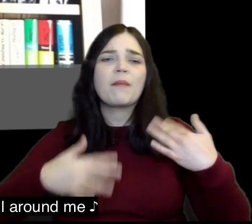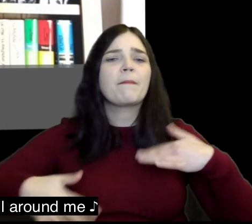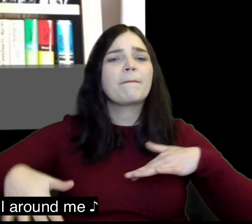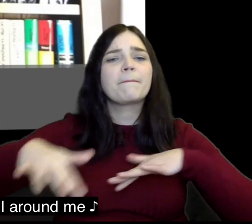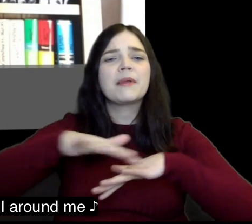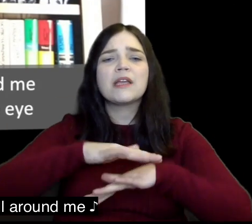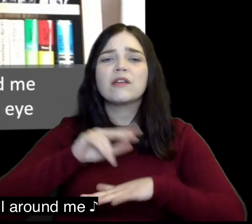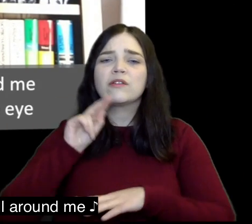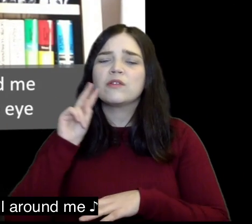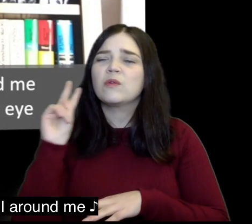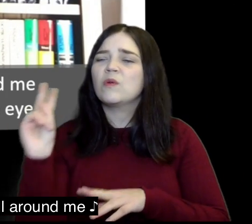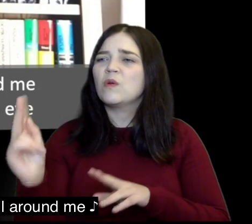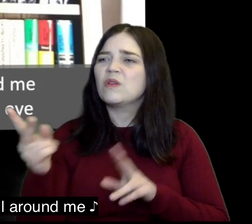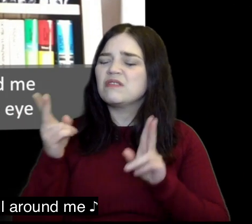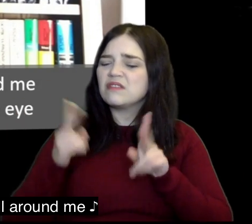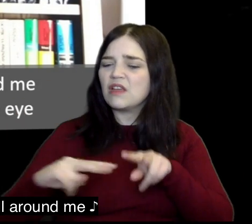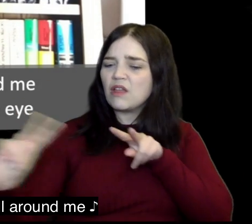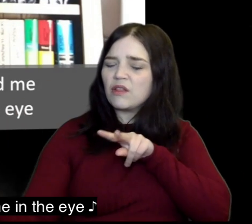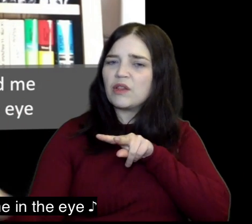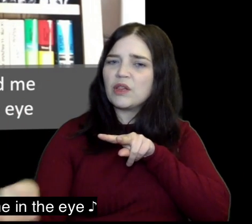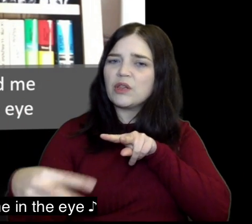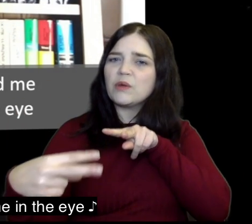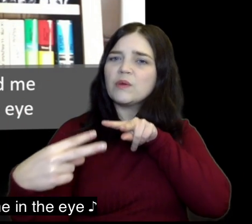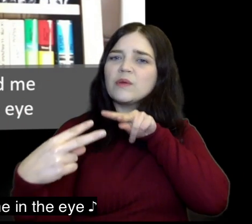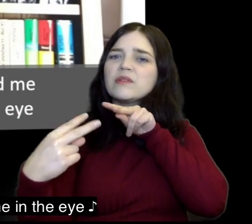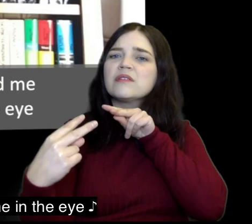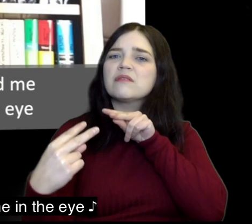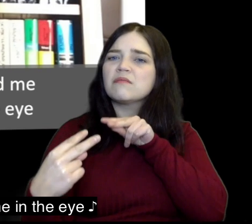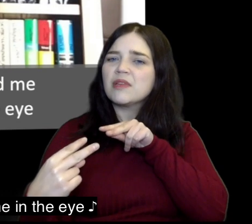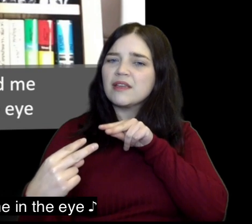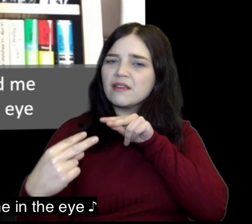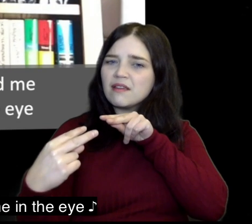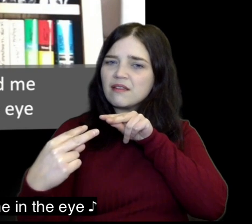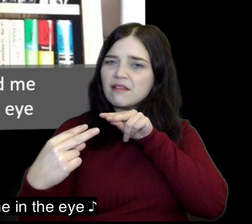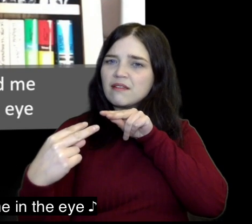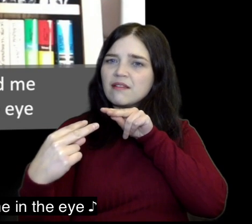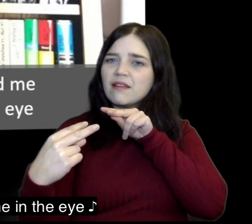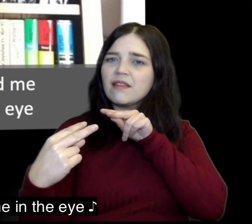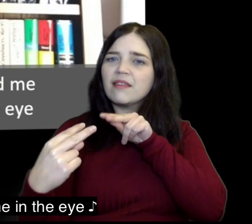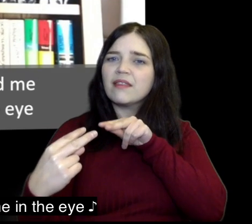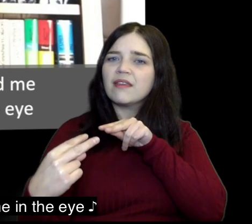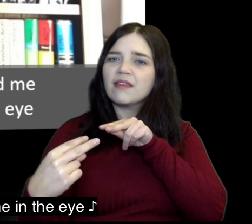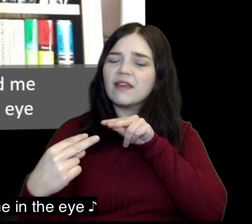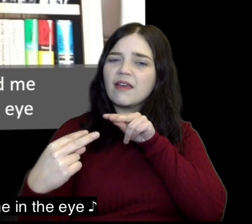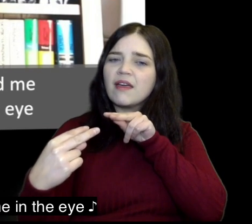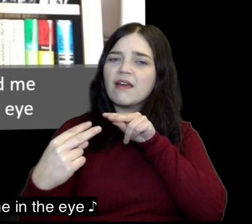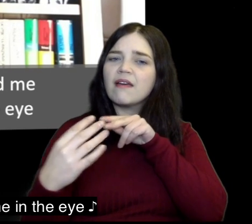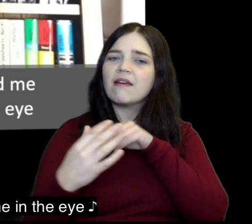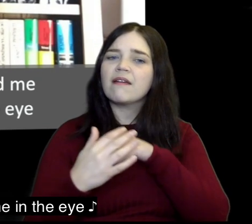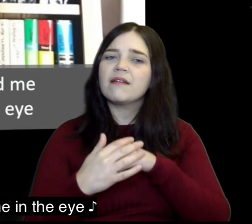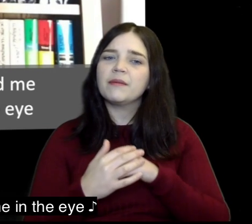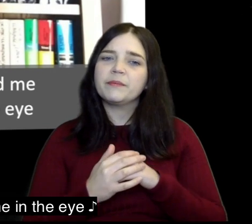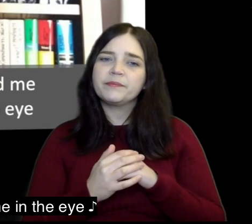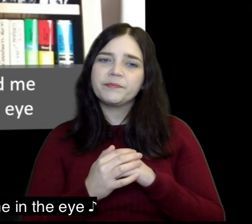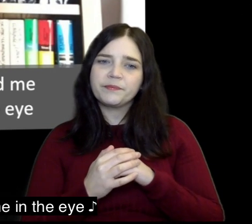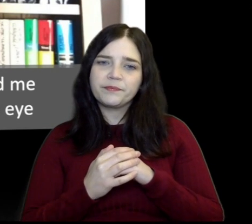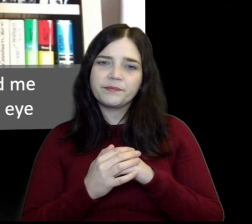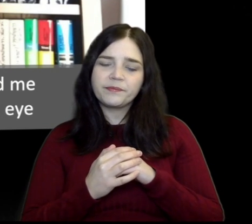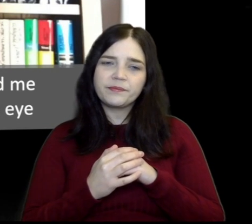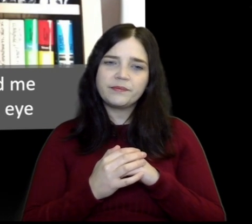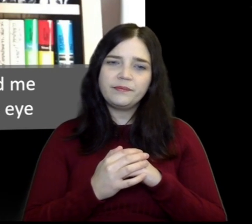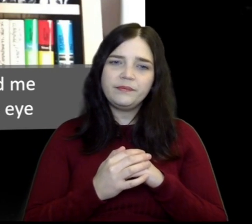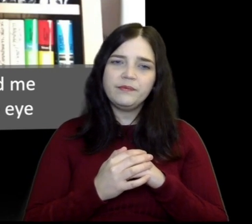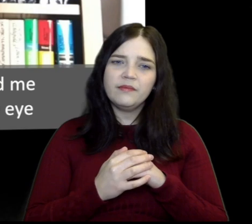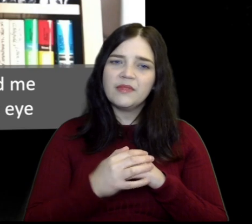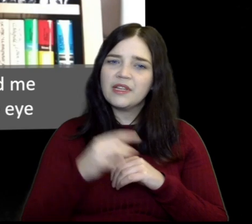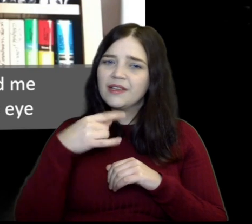though a thousand fall around me though death looks